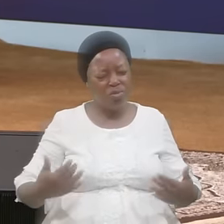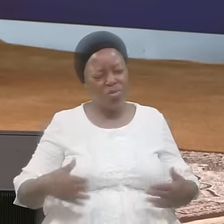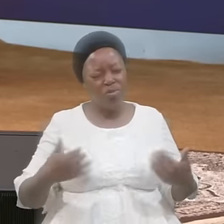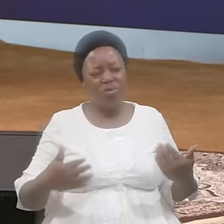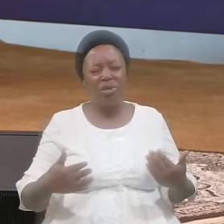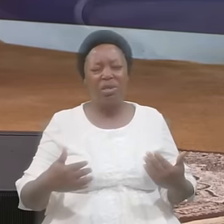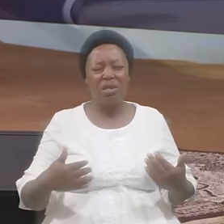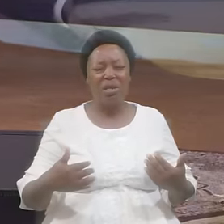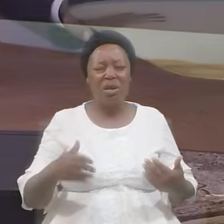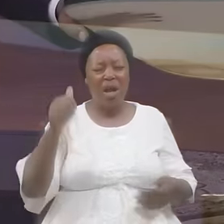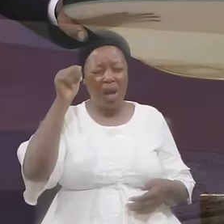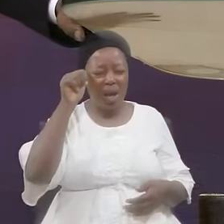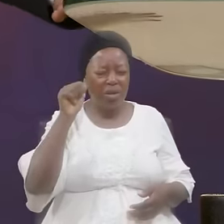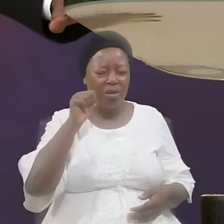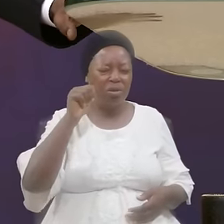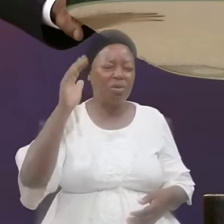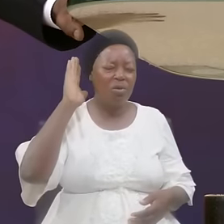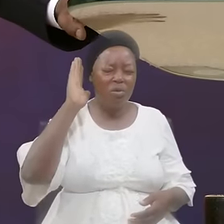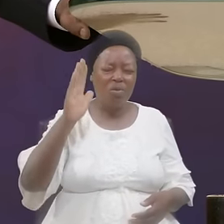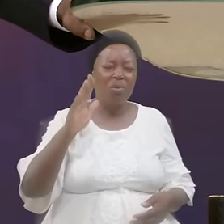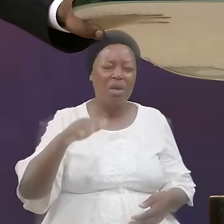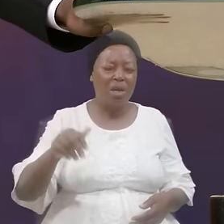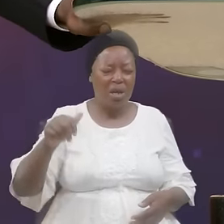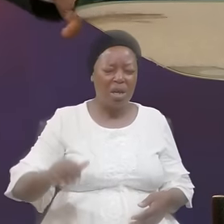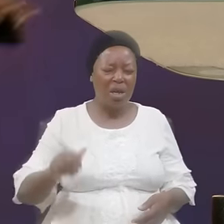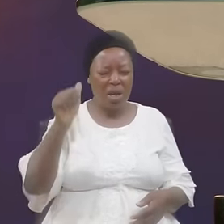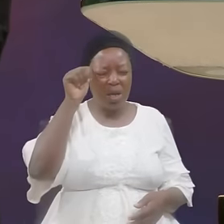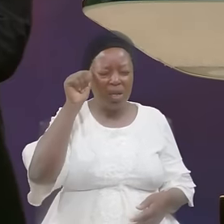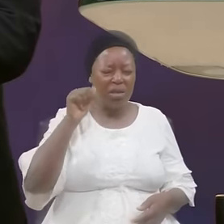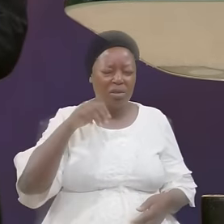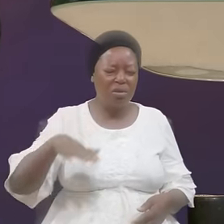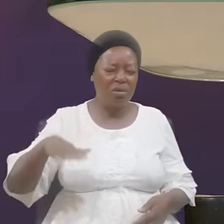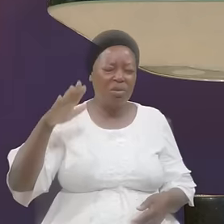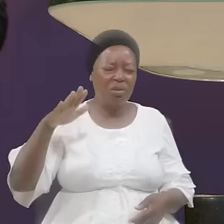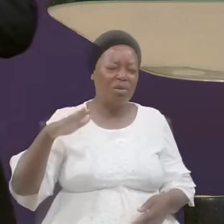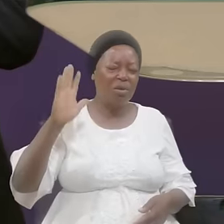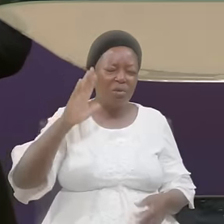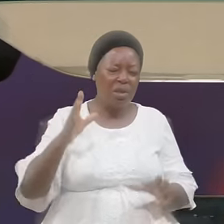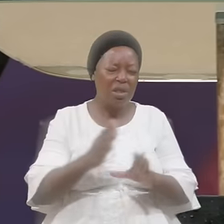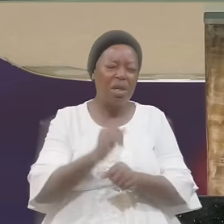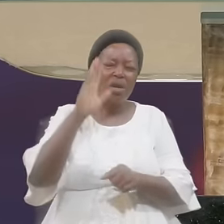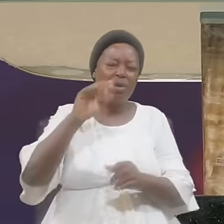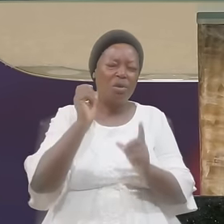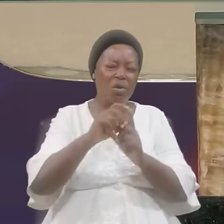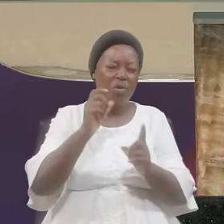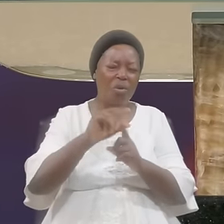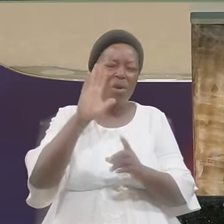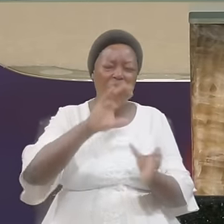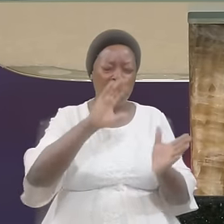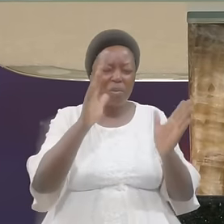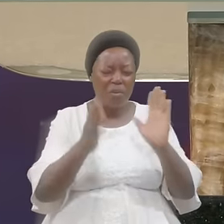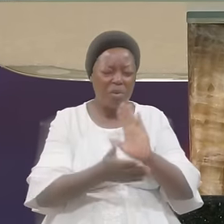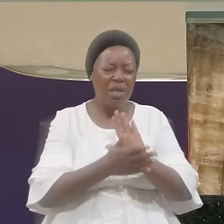adult Will ever take your word Your presence for granted